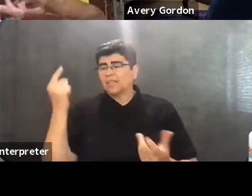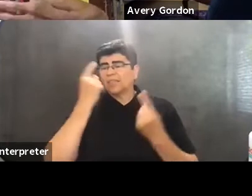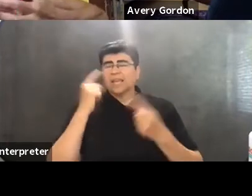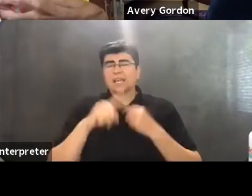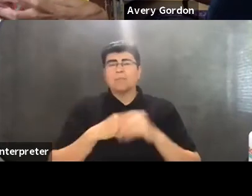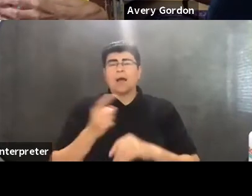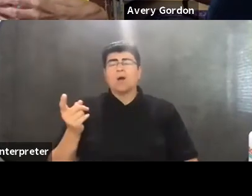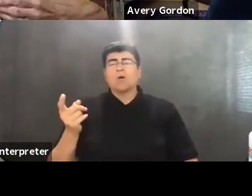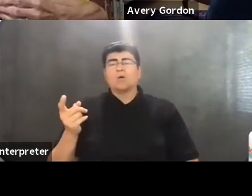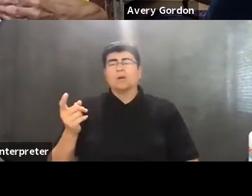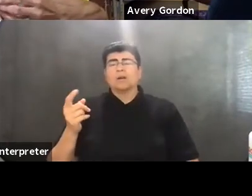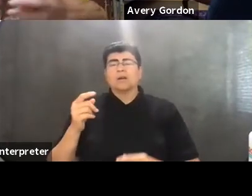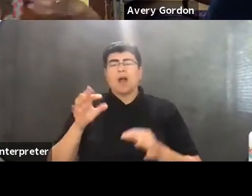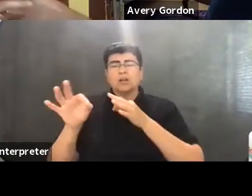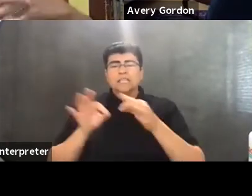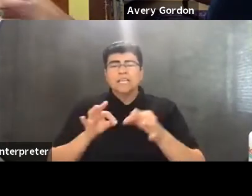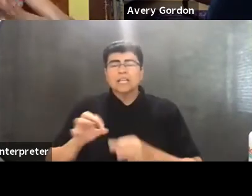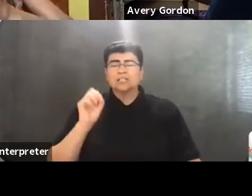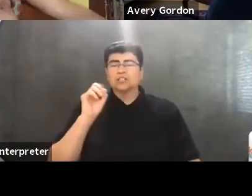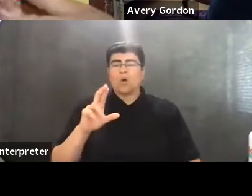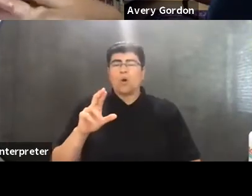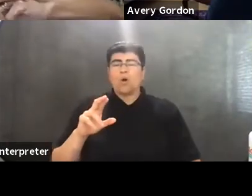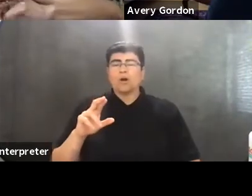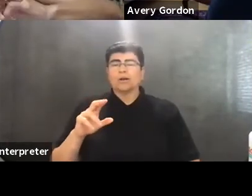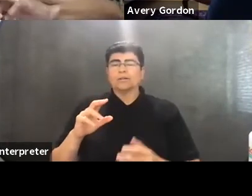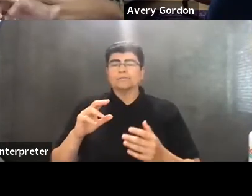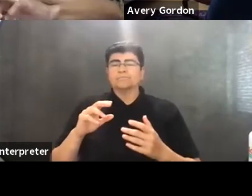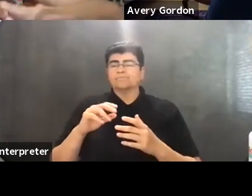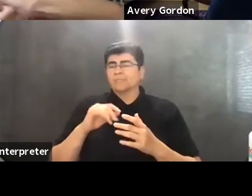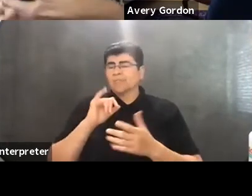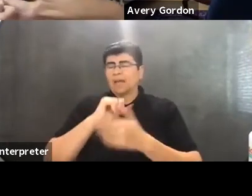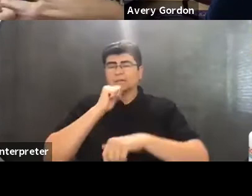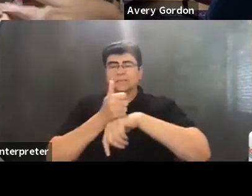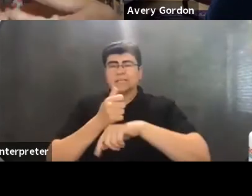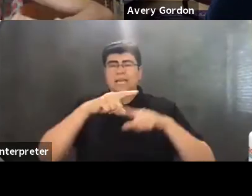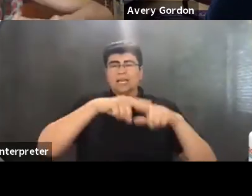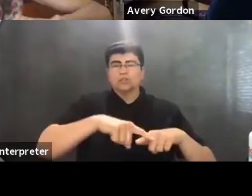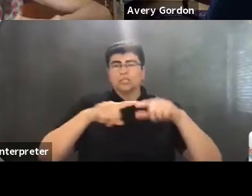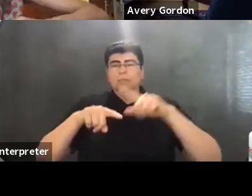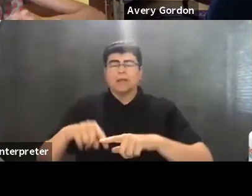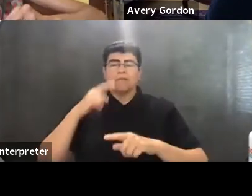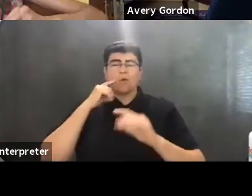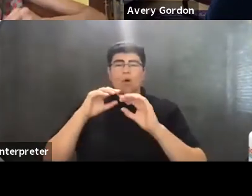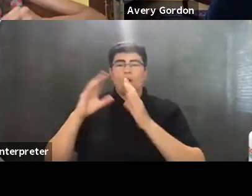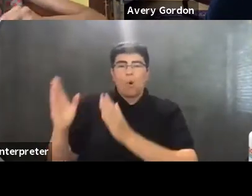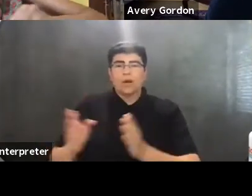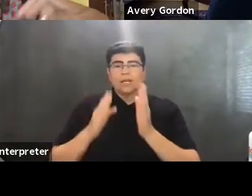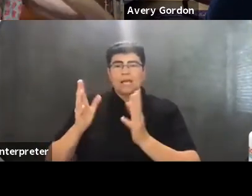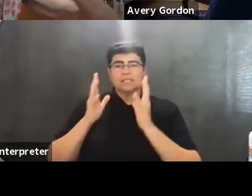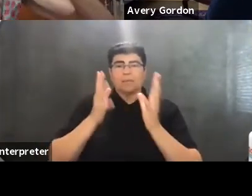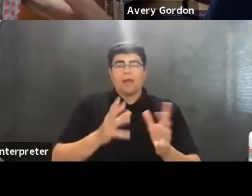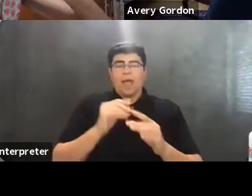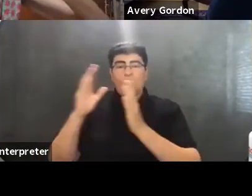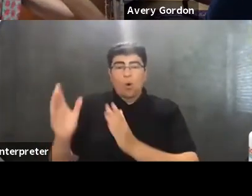articulations or the co-constitutive interdependencies of organized abandonment and